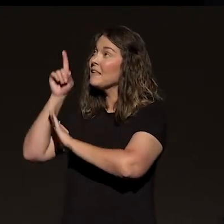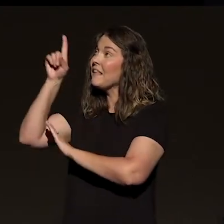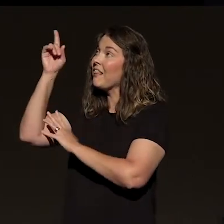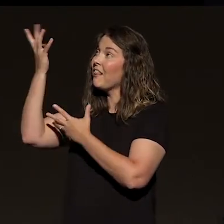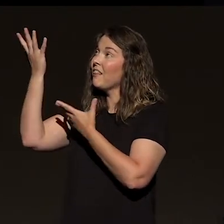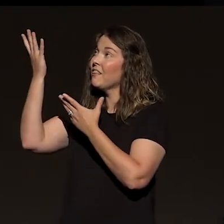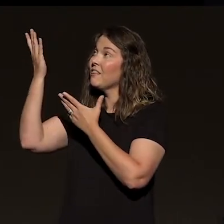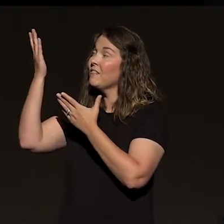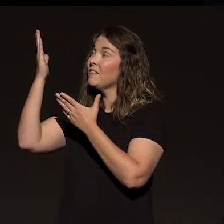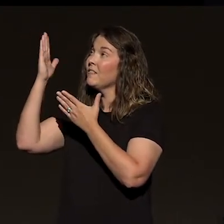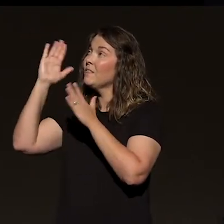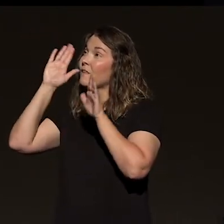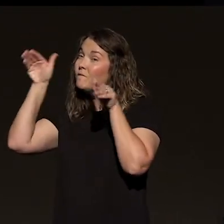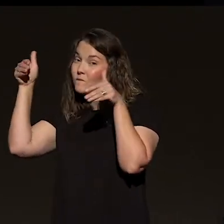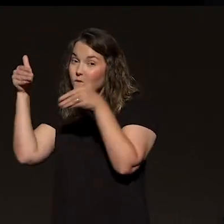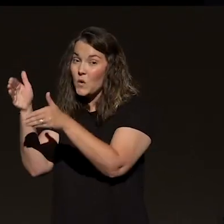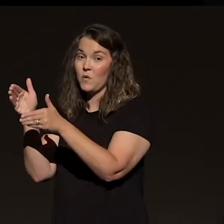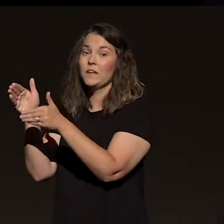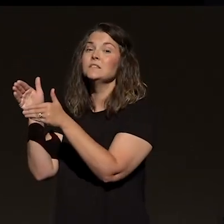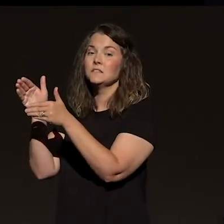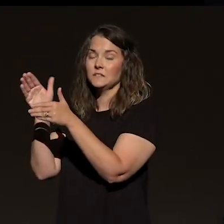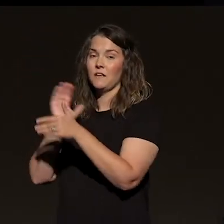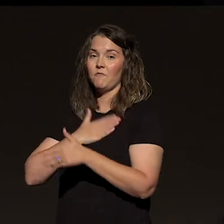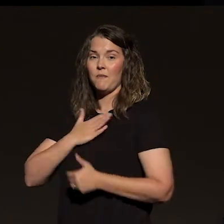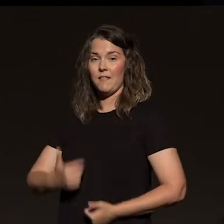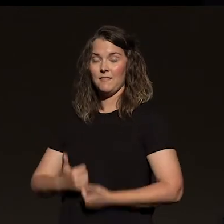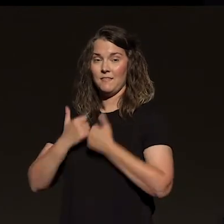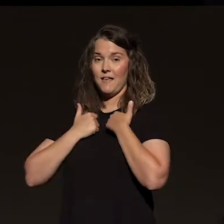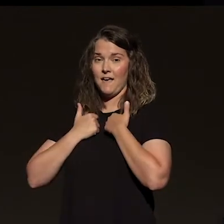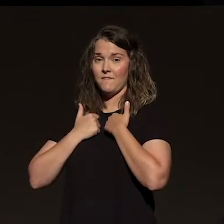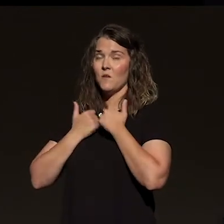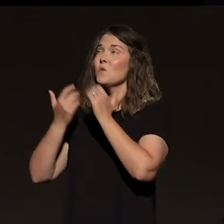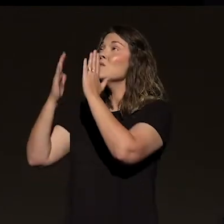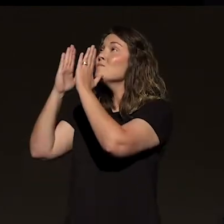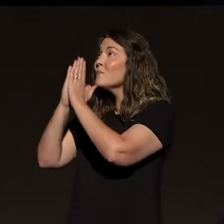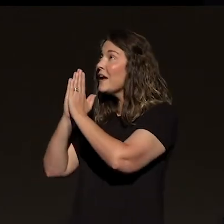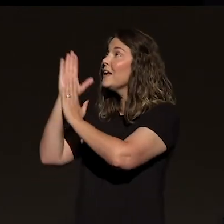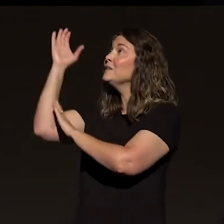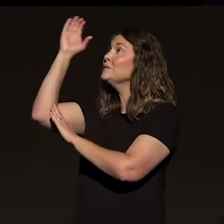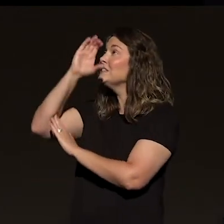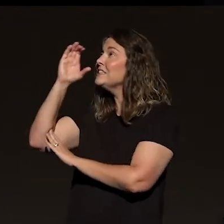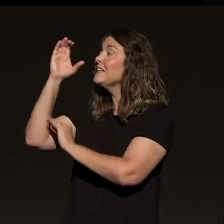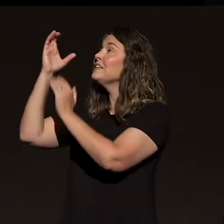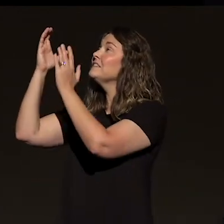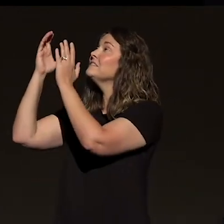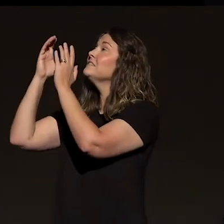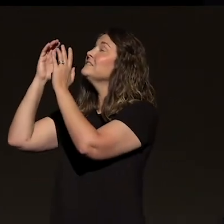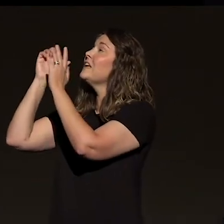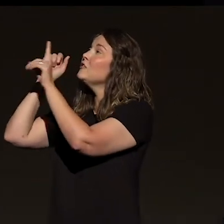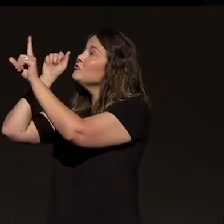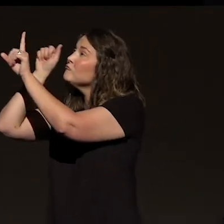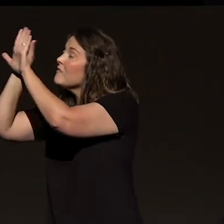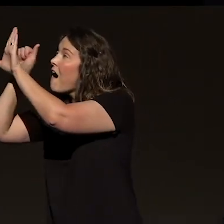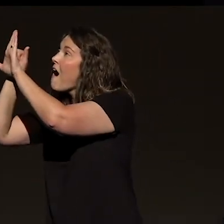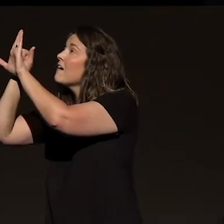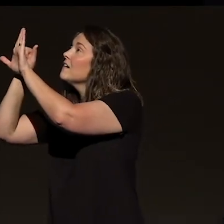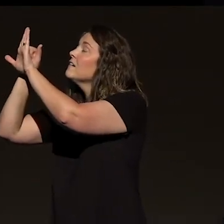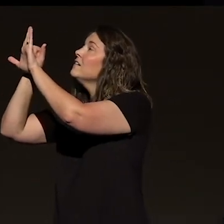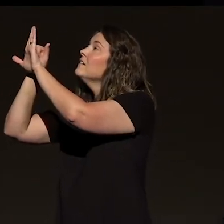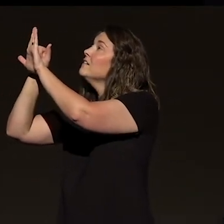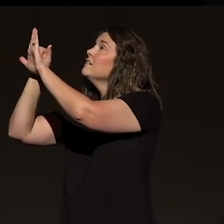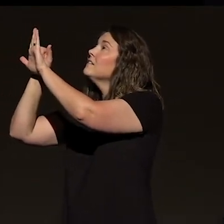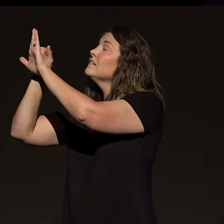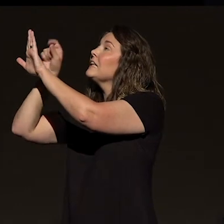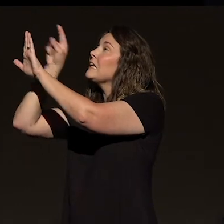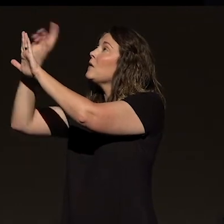you don't worry, you trust, where you pray, you seek and you ask and you knock and you walk with me, he says, I'll be